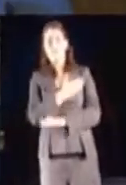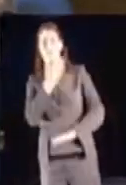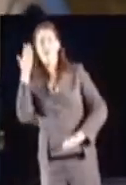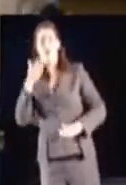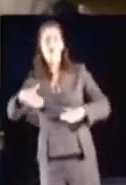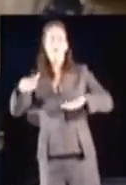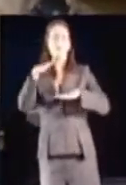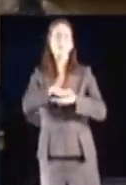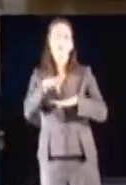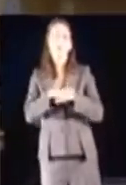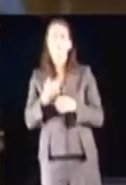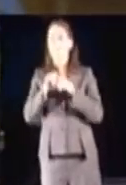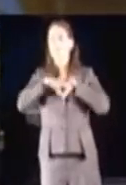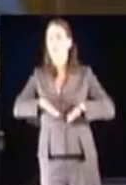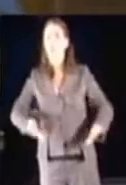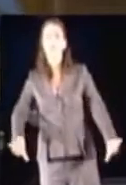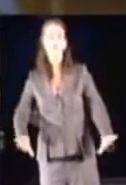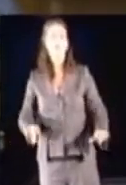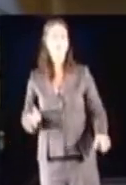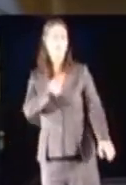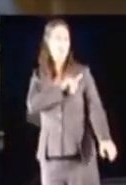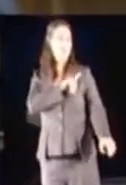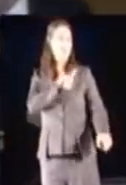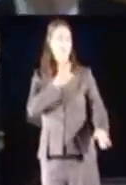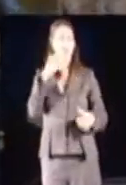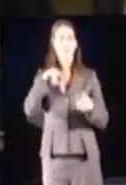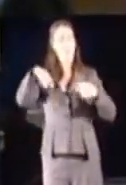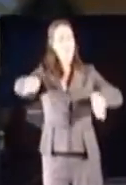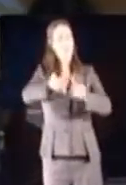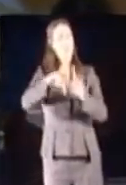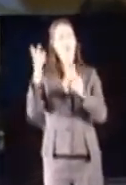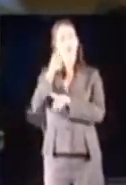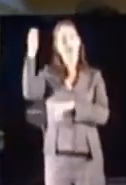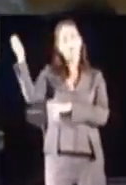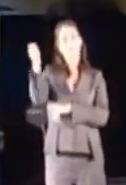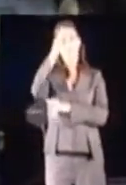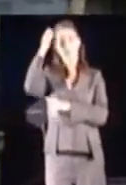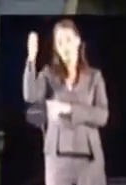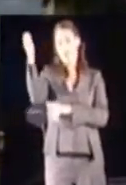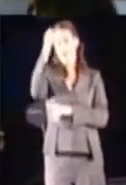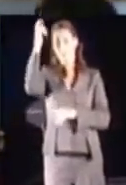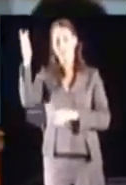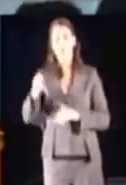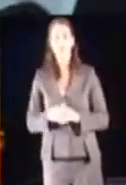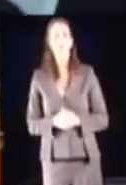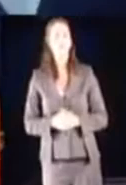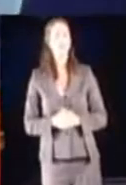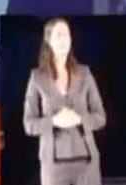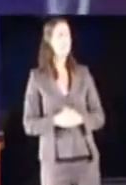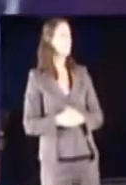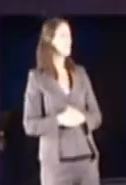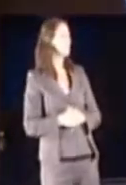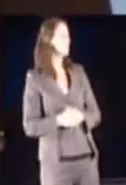No time for losers. Because we are the champions